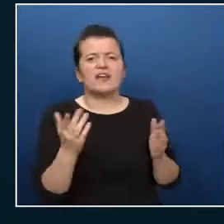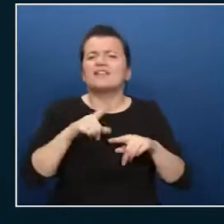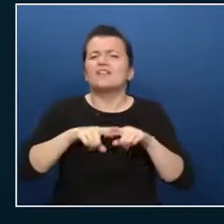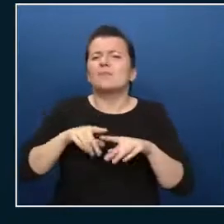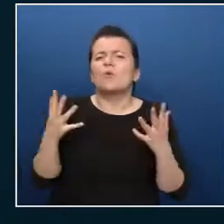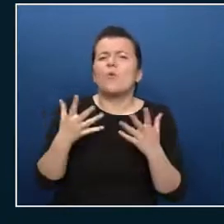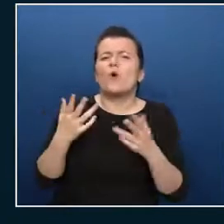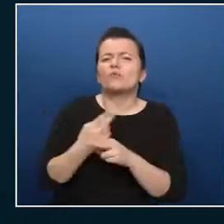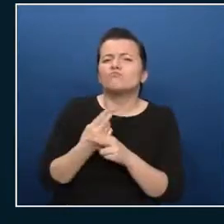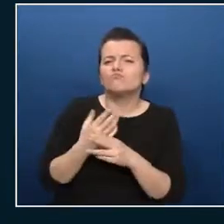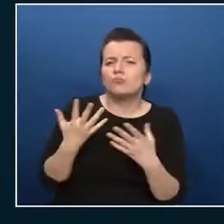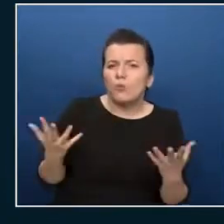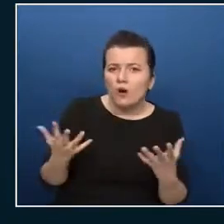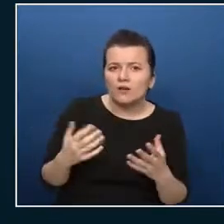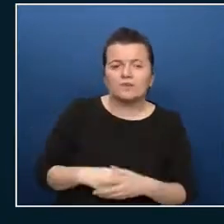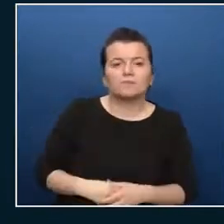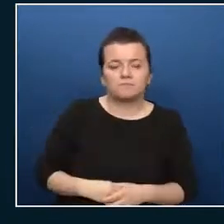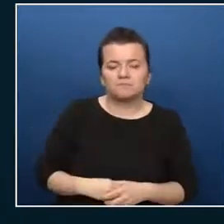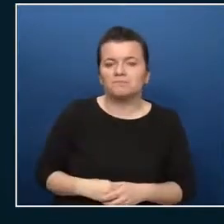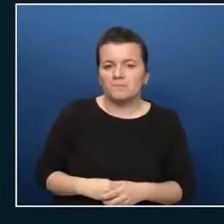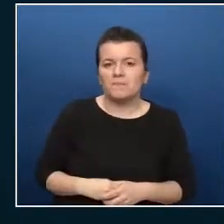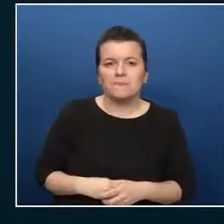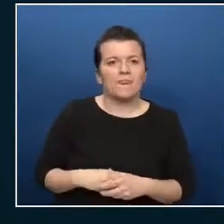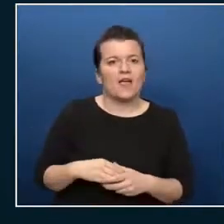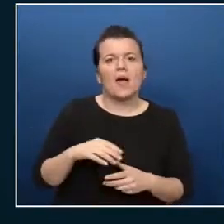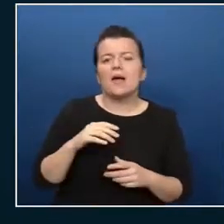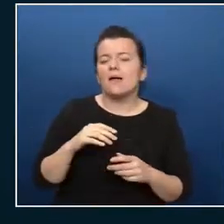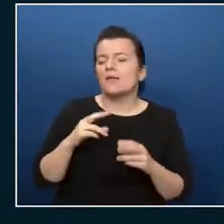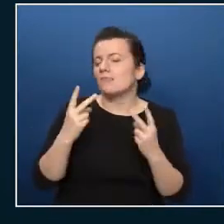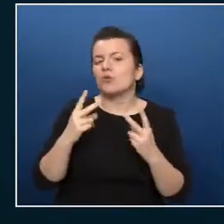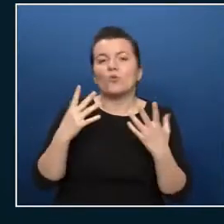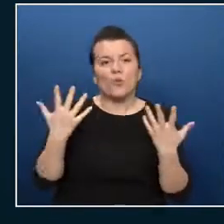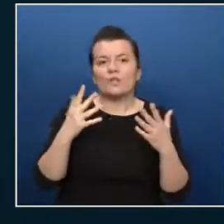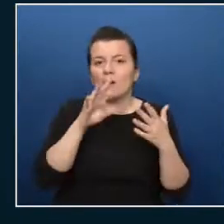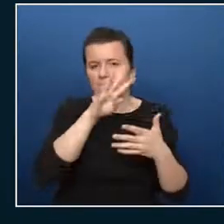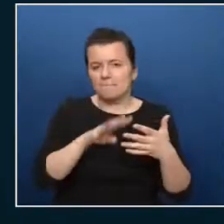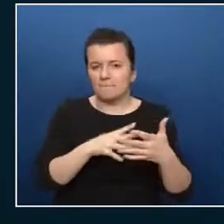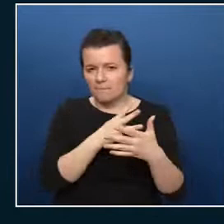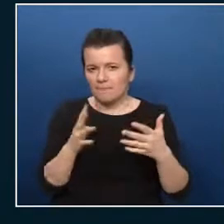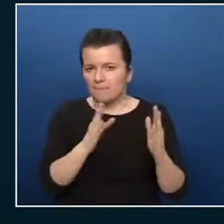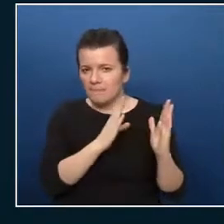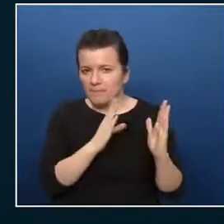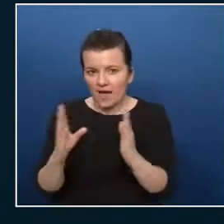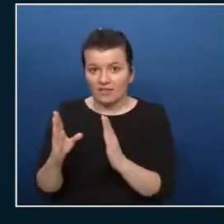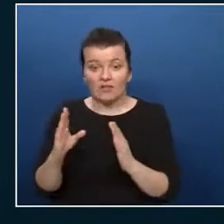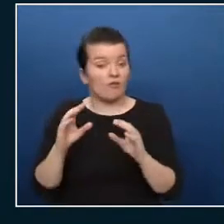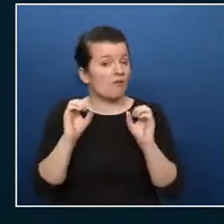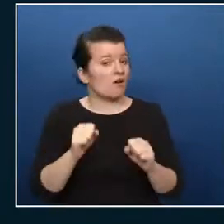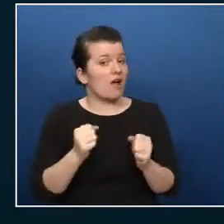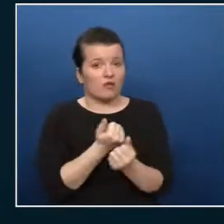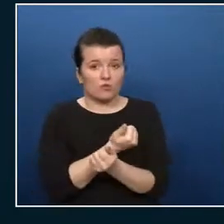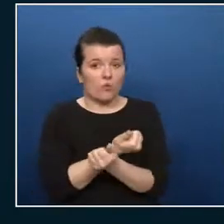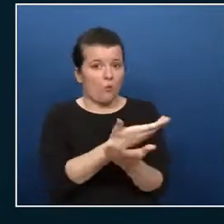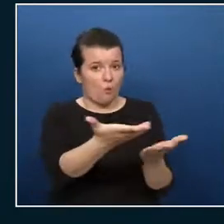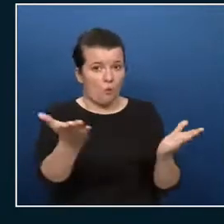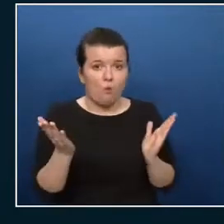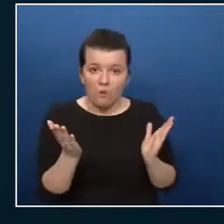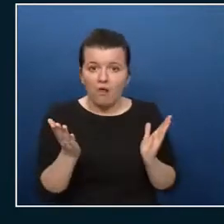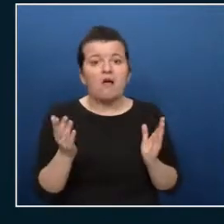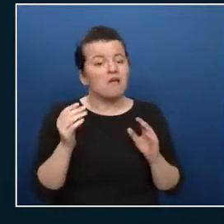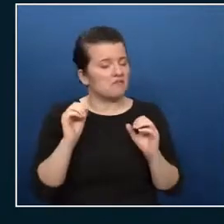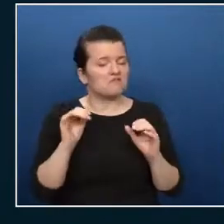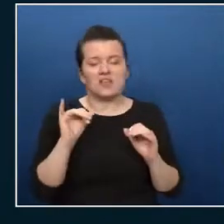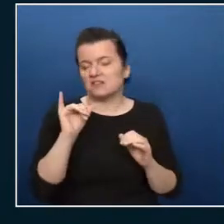etc etc so yeah it takes planning but if you have the option to do that and the advice will be definitely yes yeah